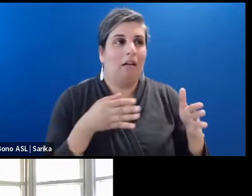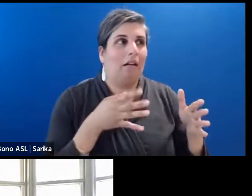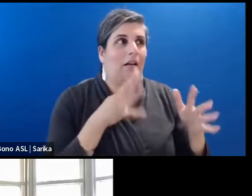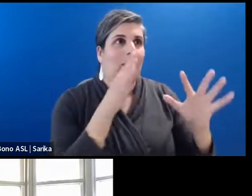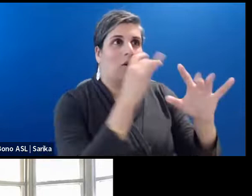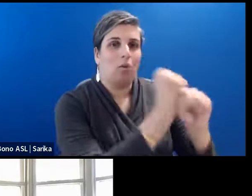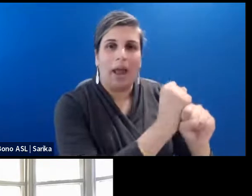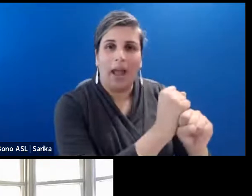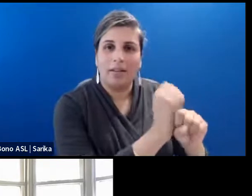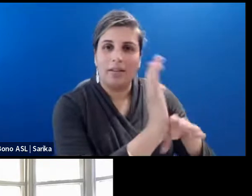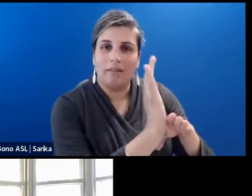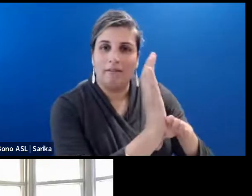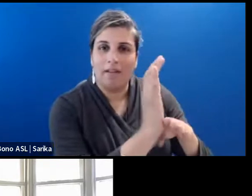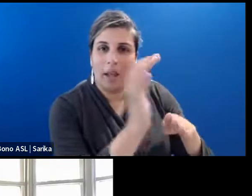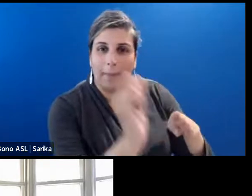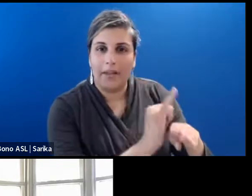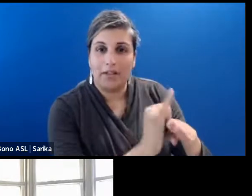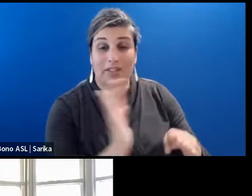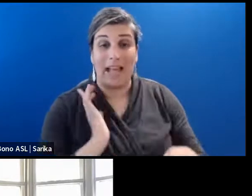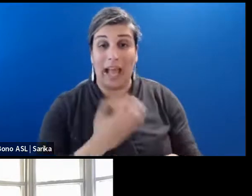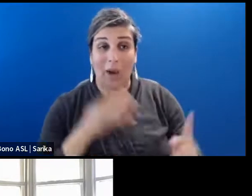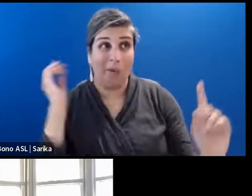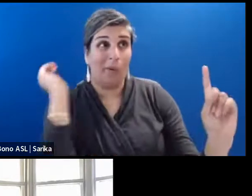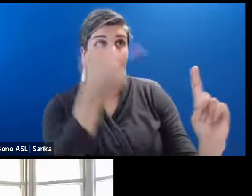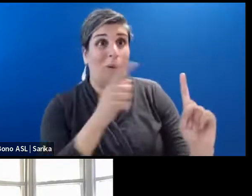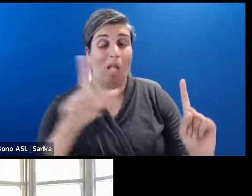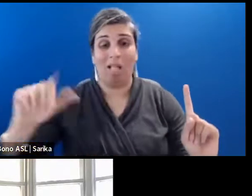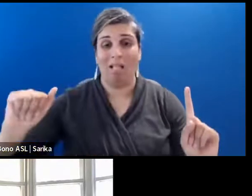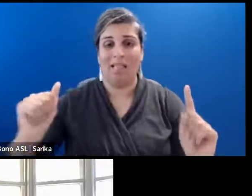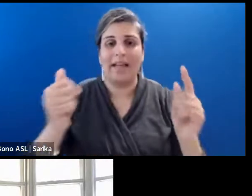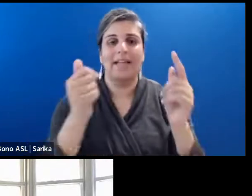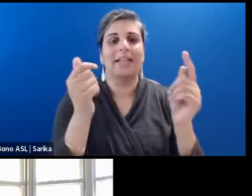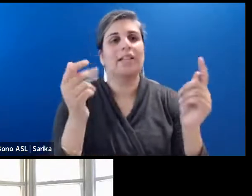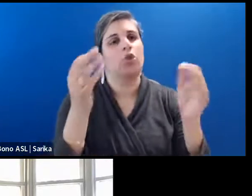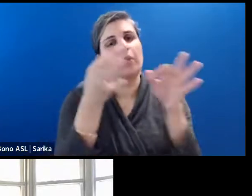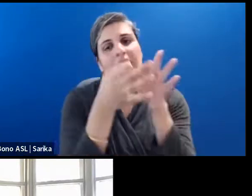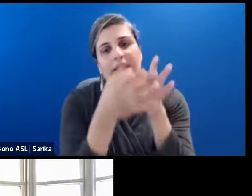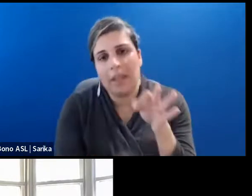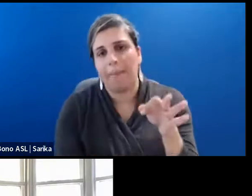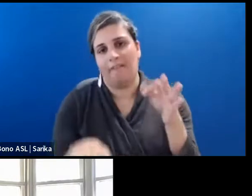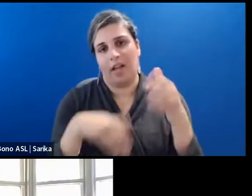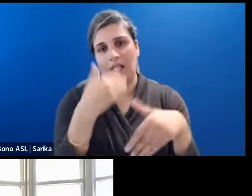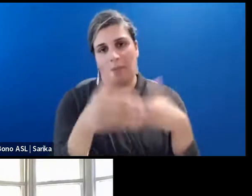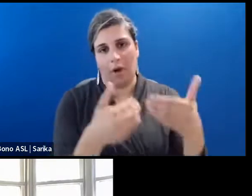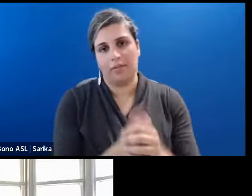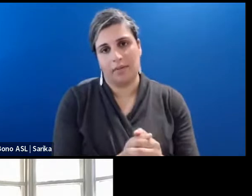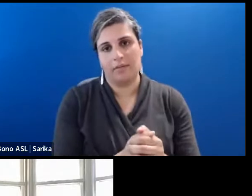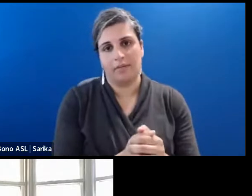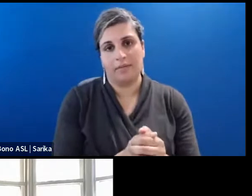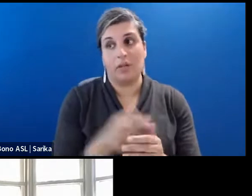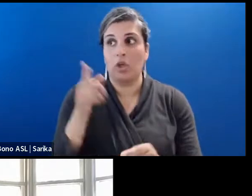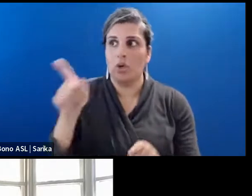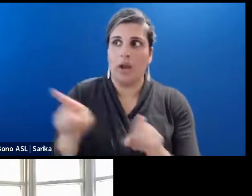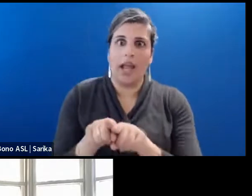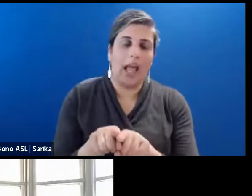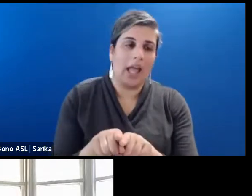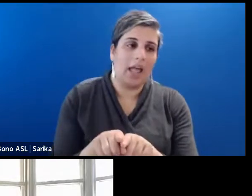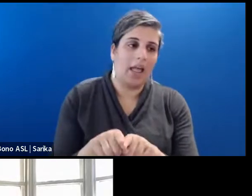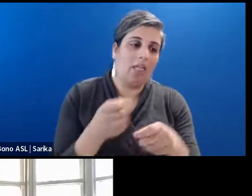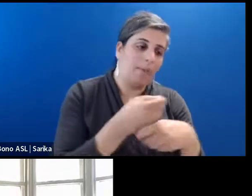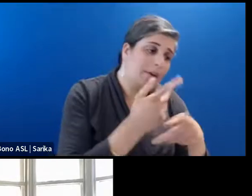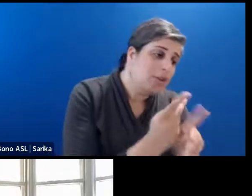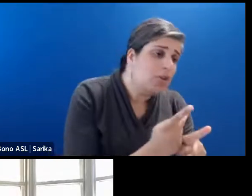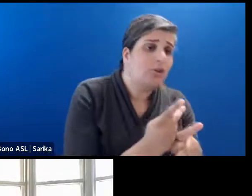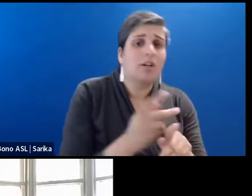Our goal in Louisiana has always been to simplify the process so that you, as the filmmaker, as the producer,